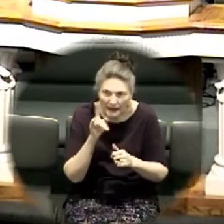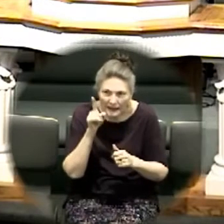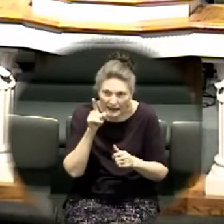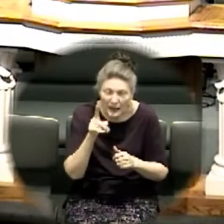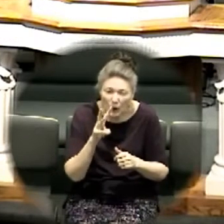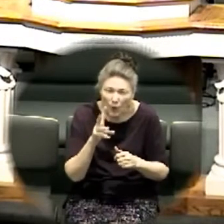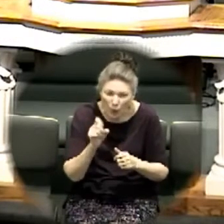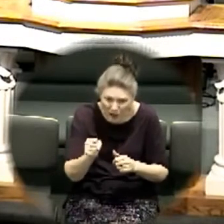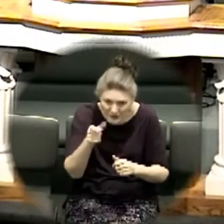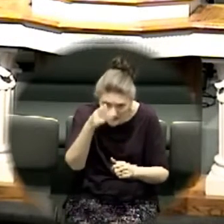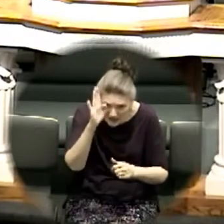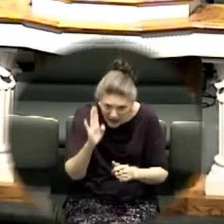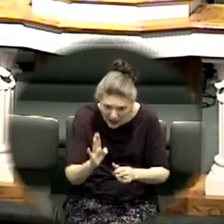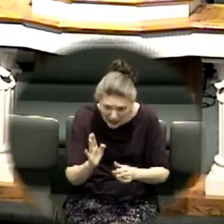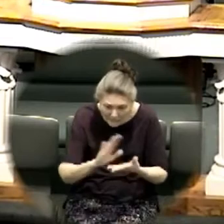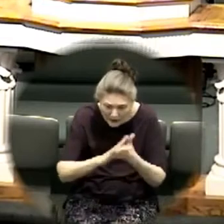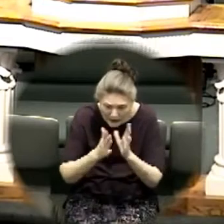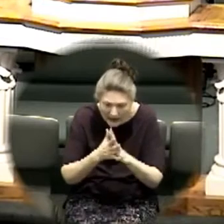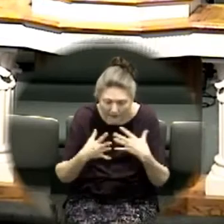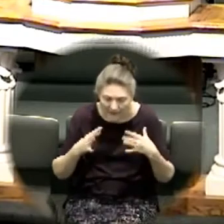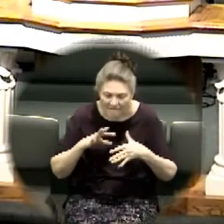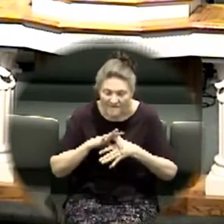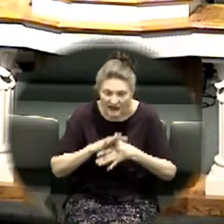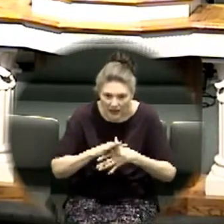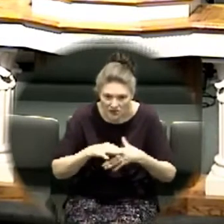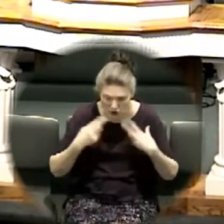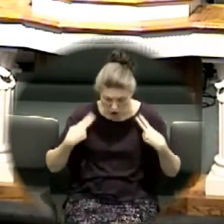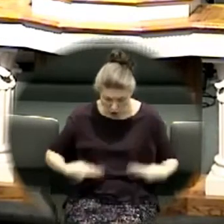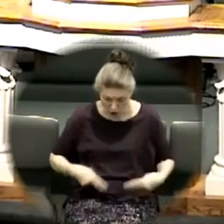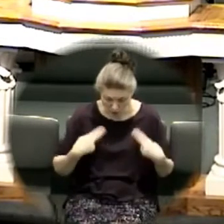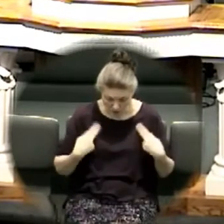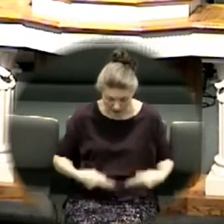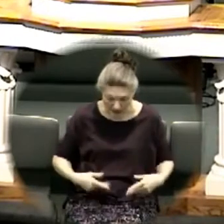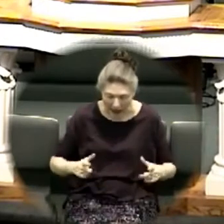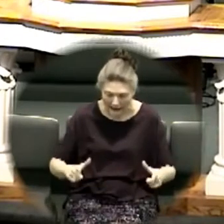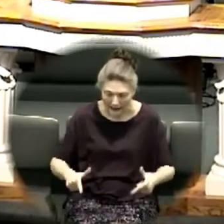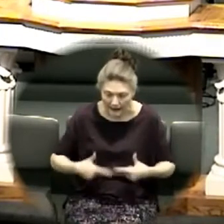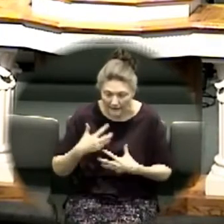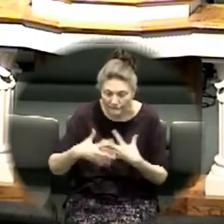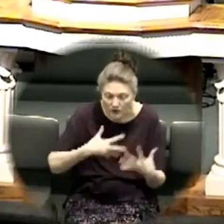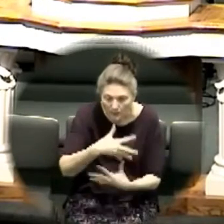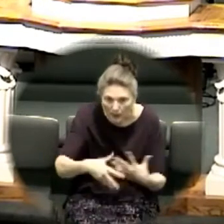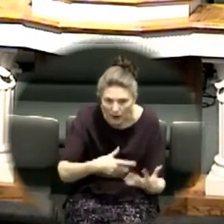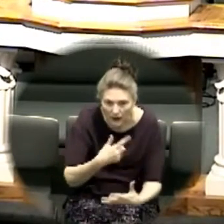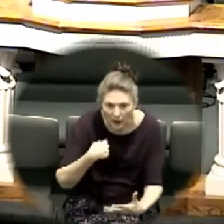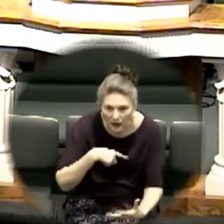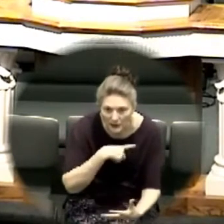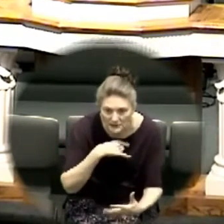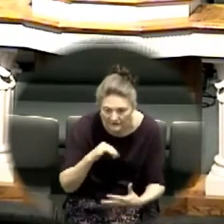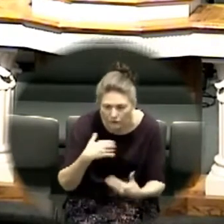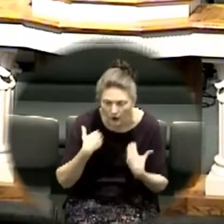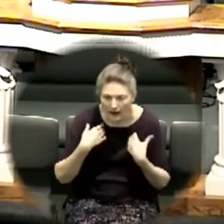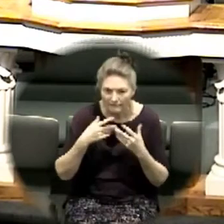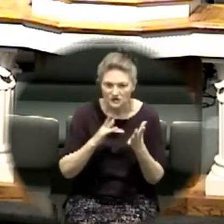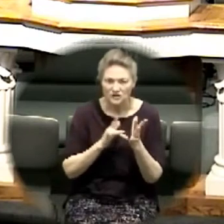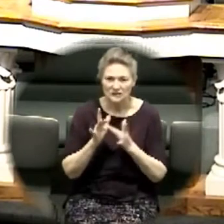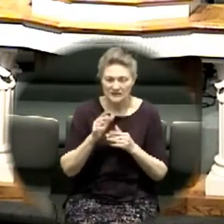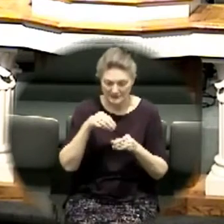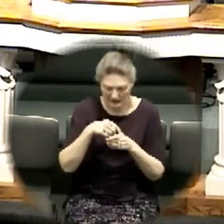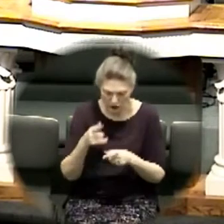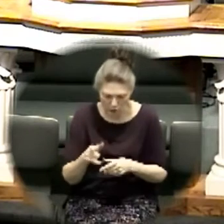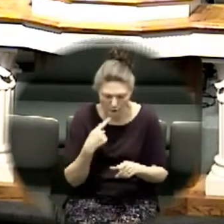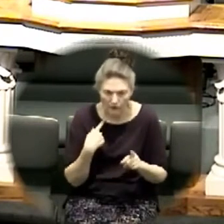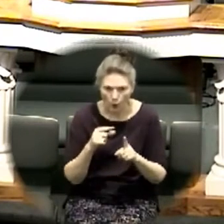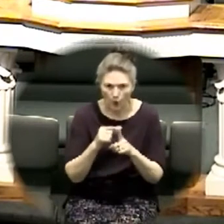became flesh and dwelt among us if you have jesus in you you have the word in you you have